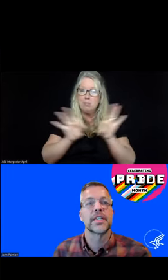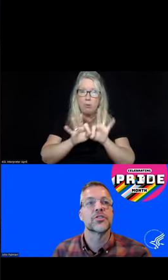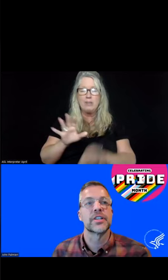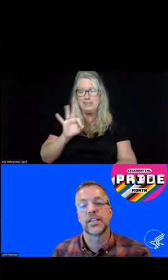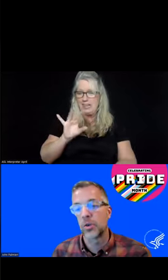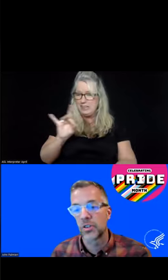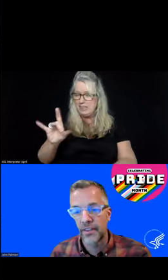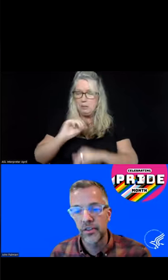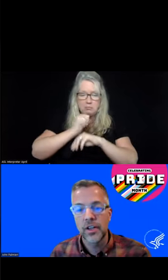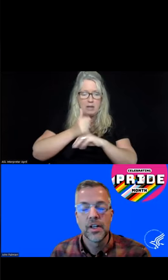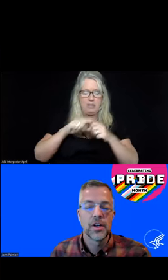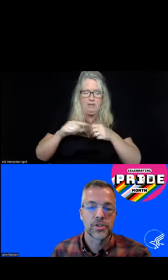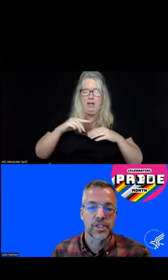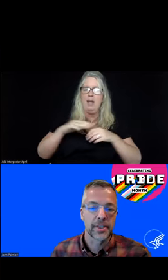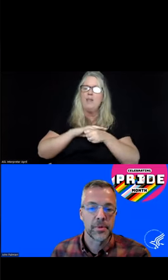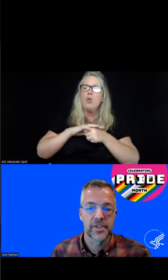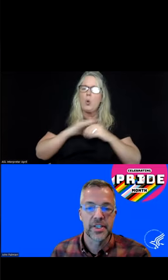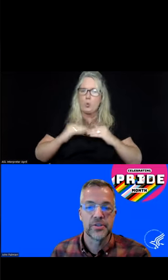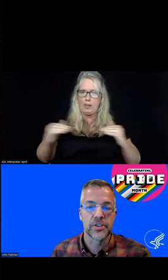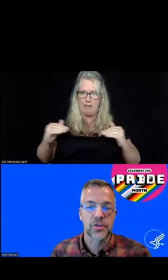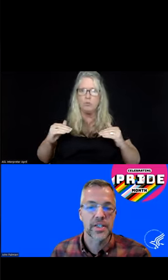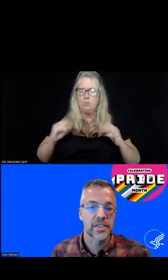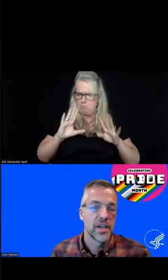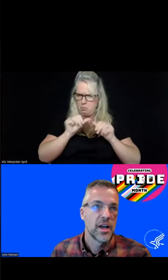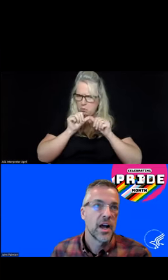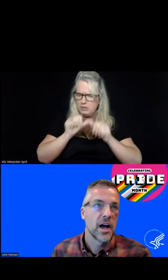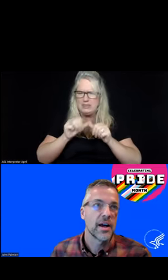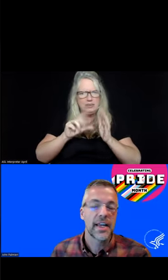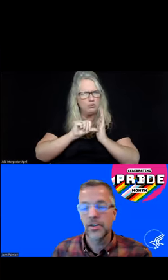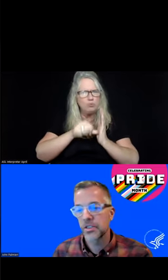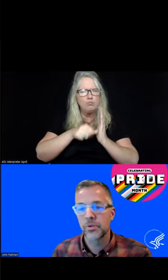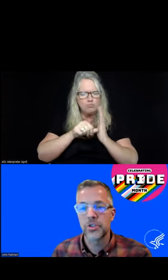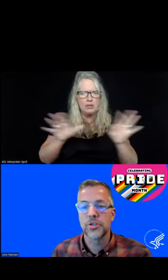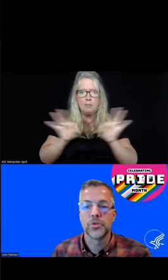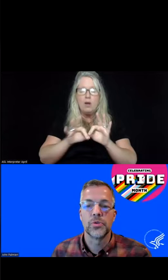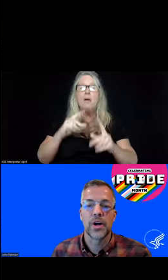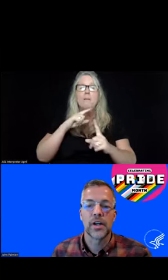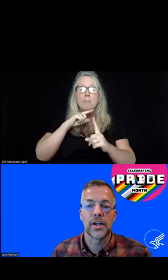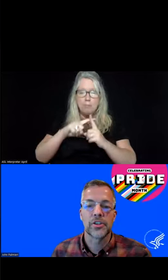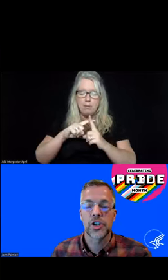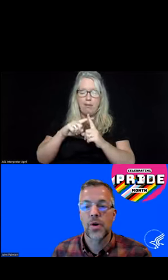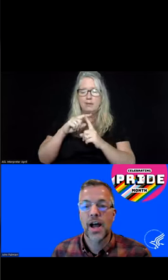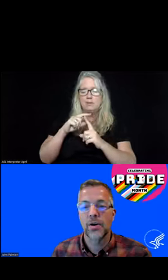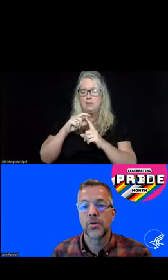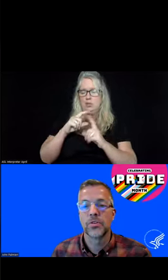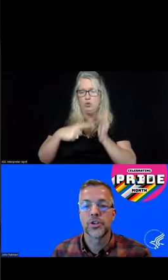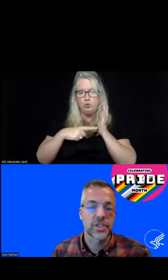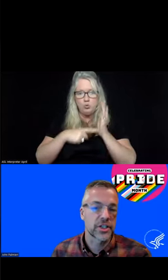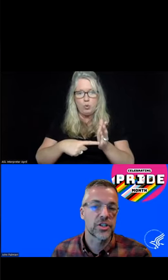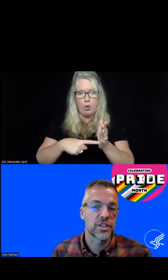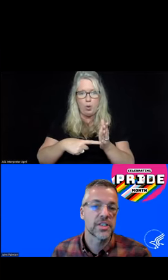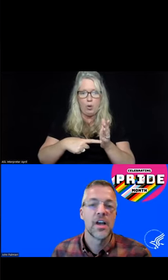988 implementation at the local level, which is something that we continue to stress, and also to show how